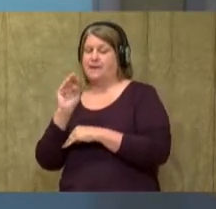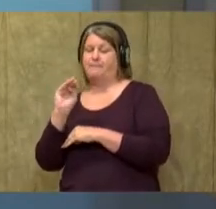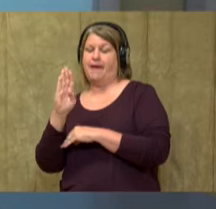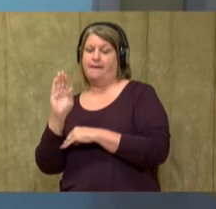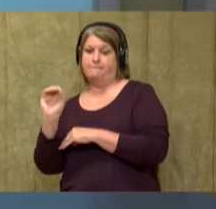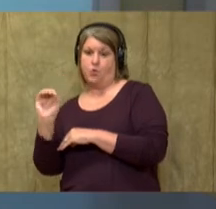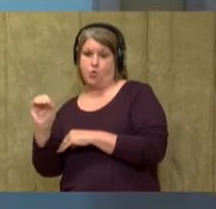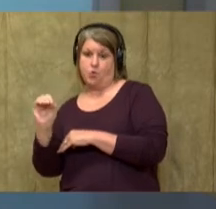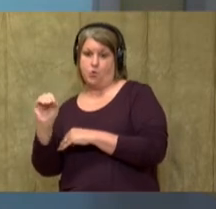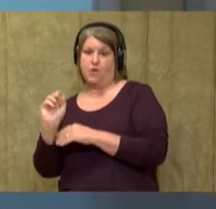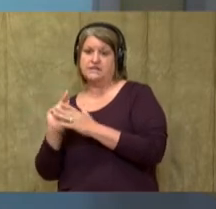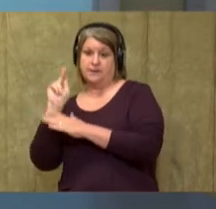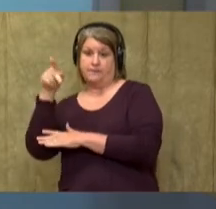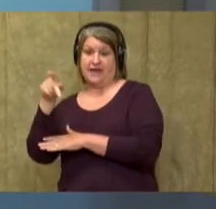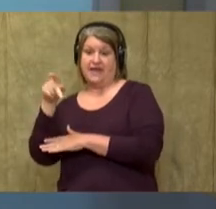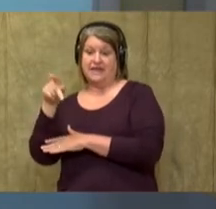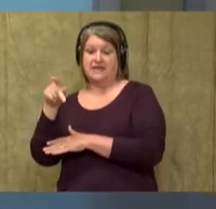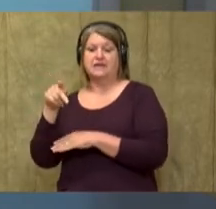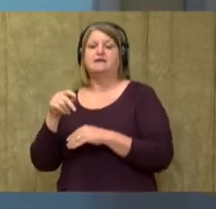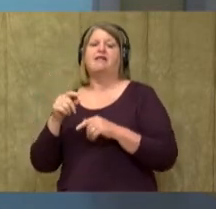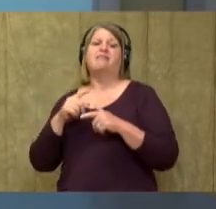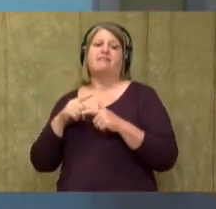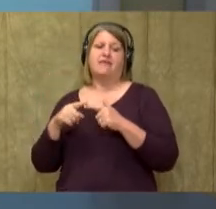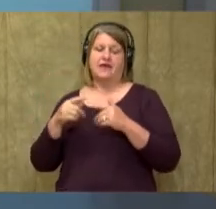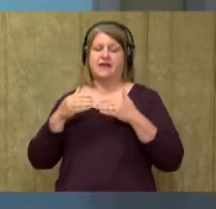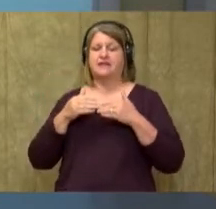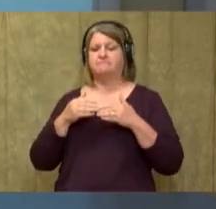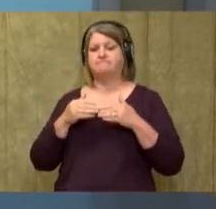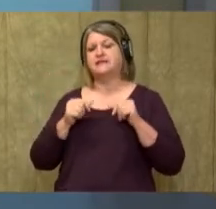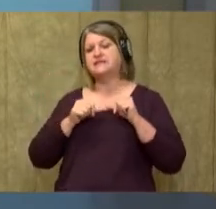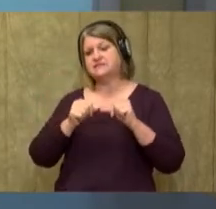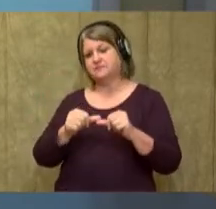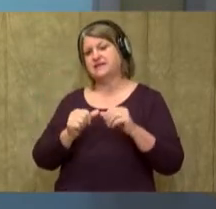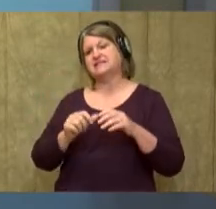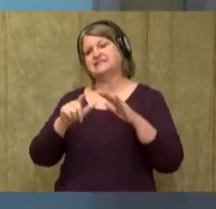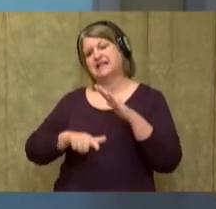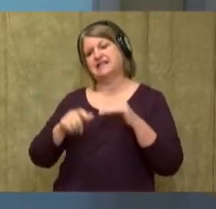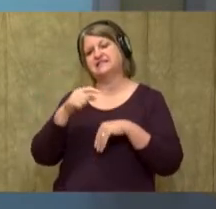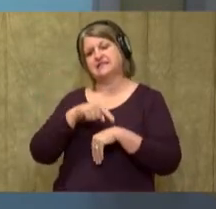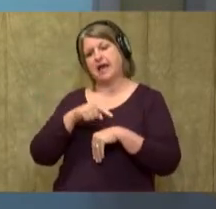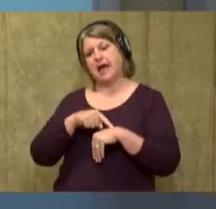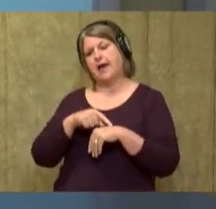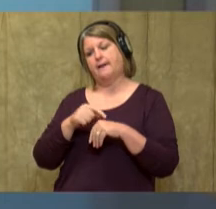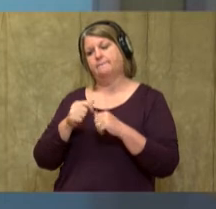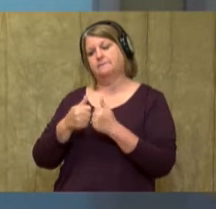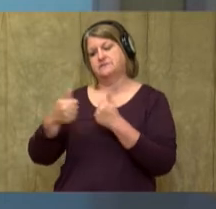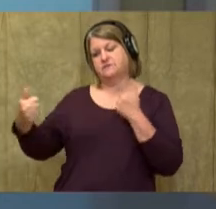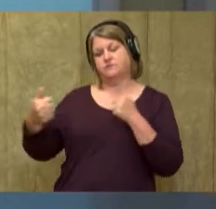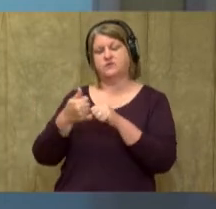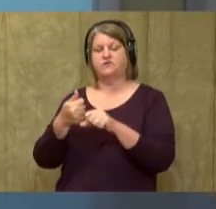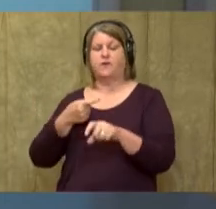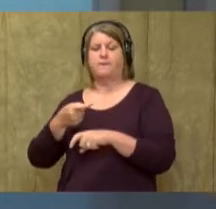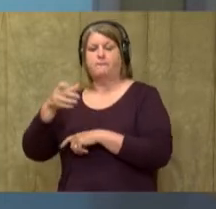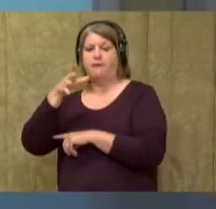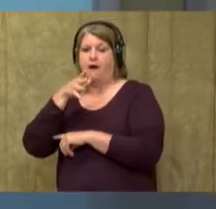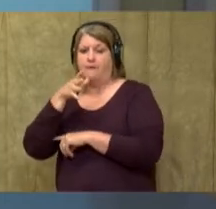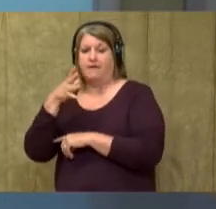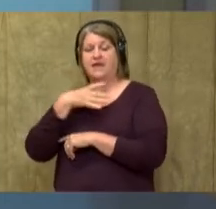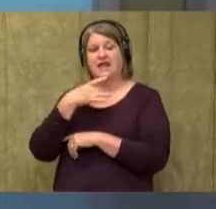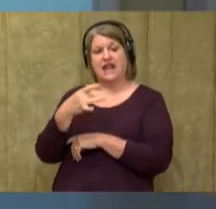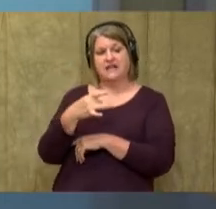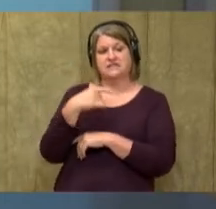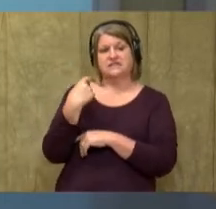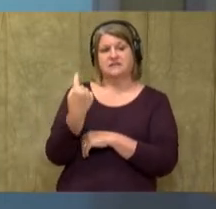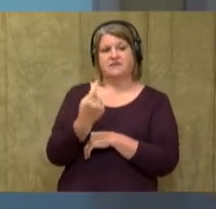Then, the baby spends less time with its mother. It likes to be on its own. It will climb trees and